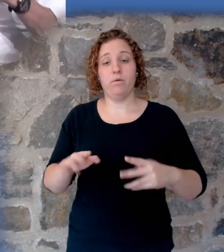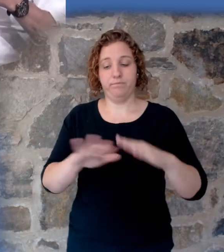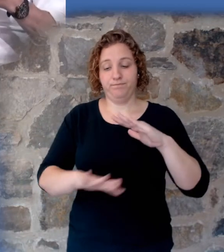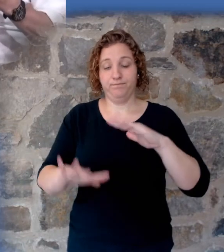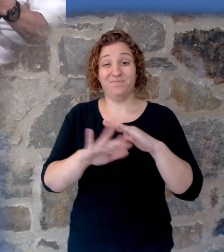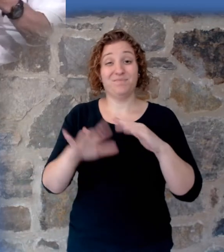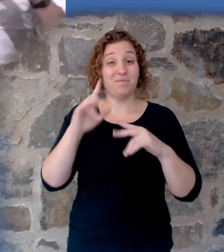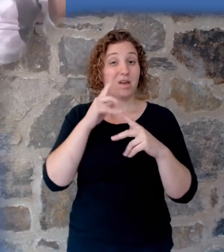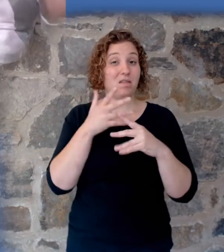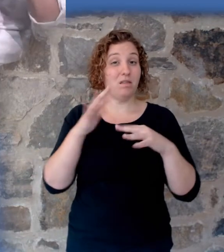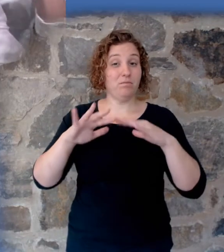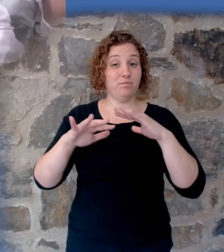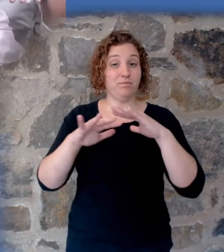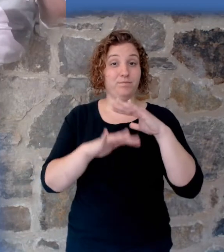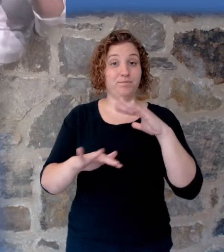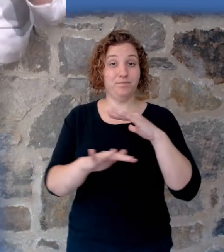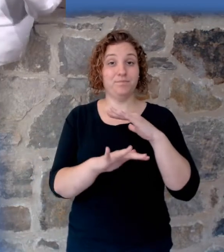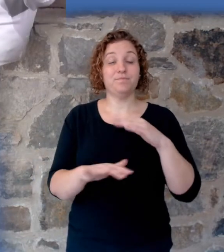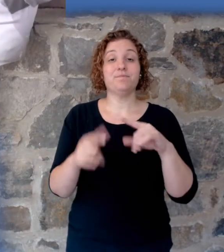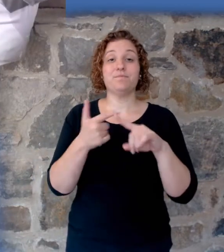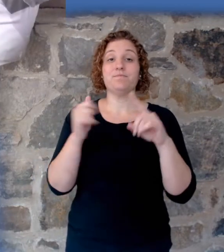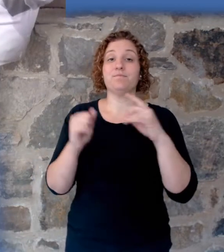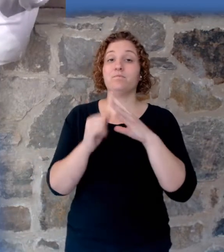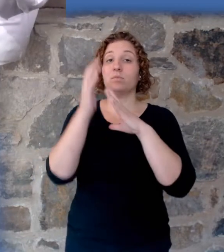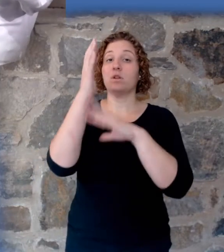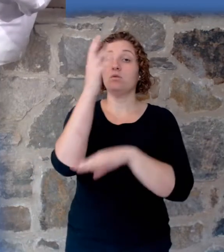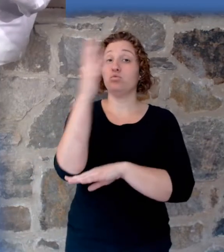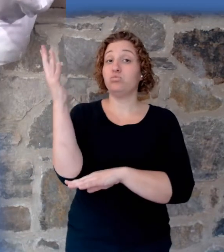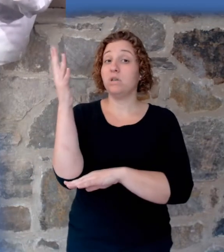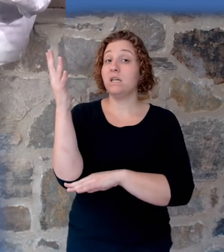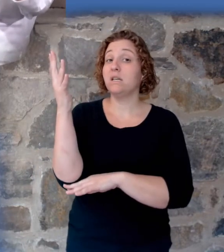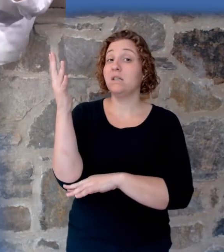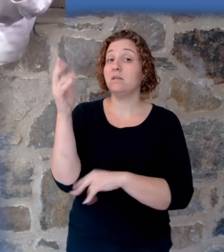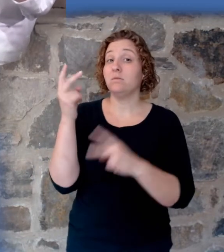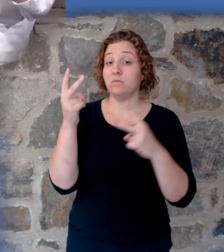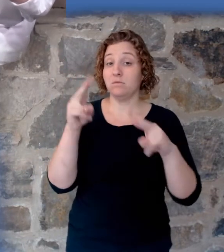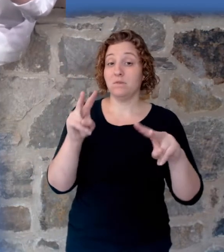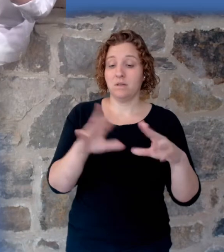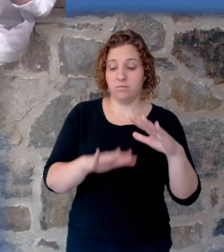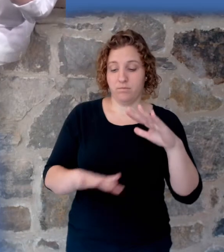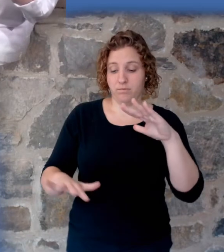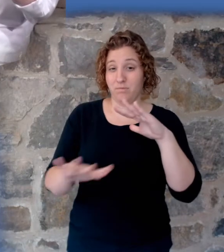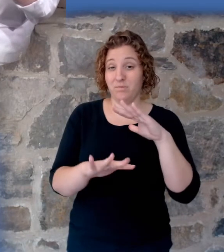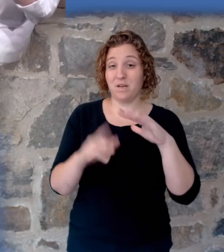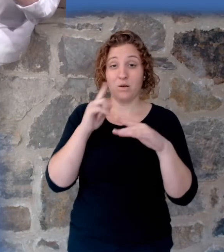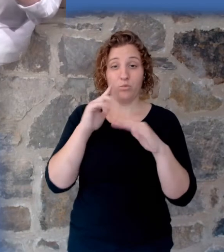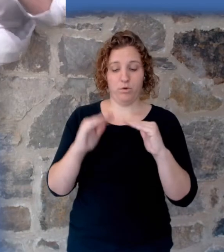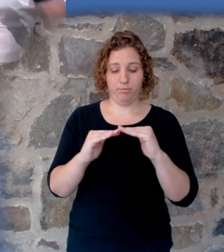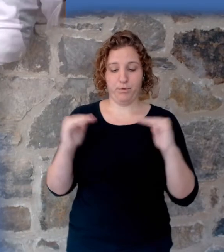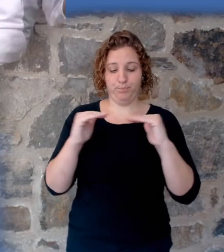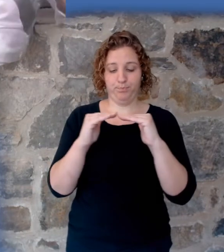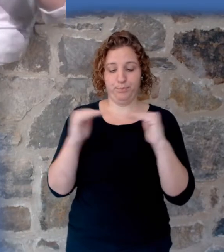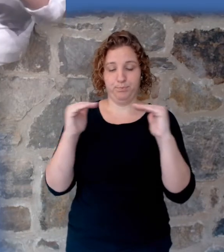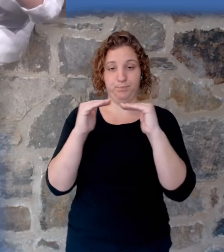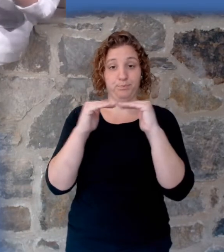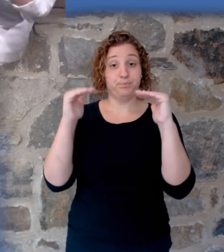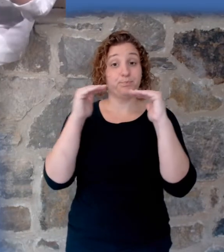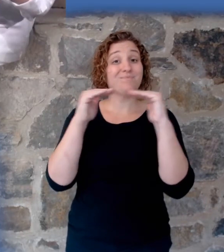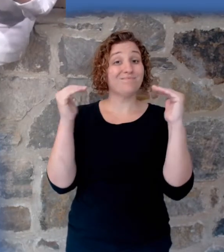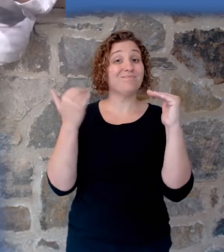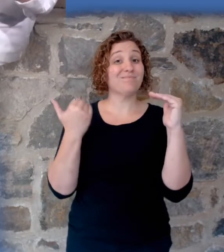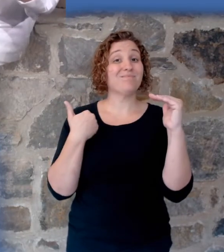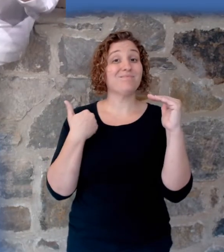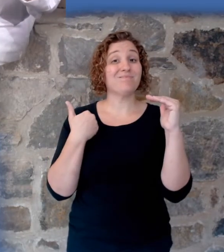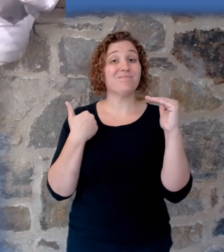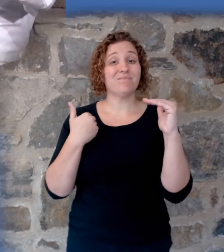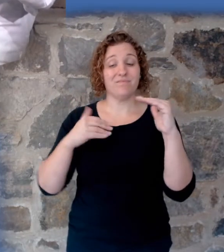from the explosion as well as the trees was at the bottom found to be orderly in layers. So it just went down and did the same